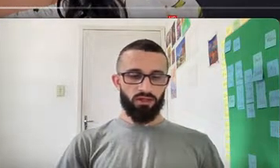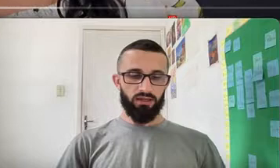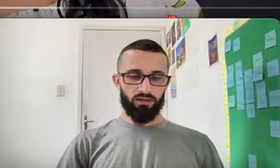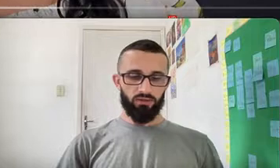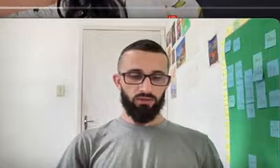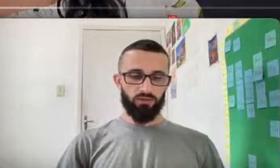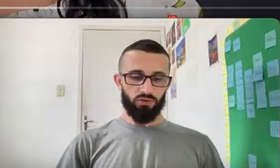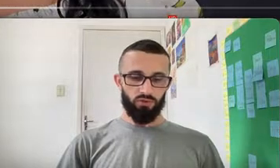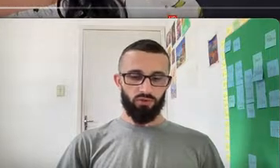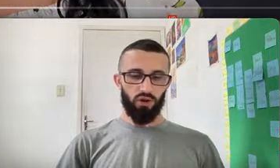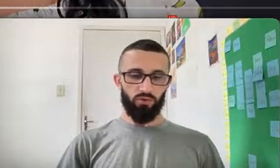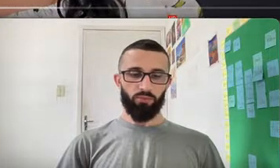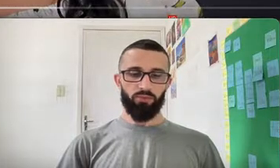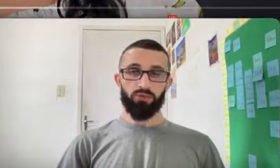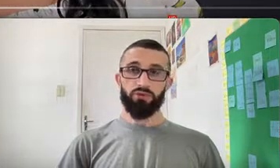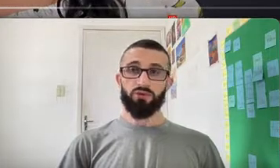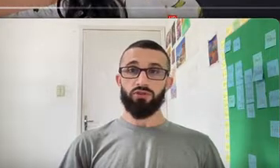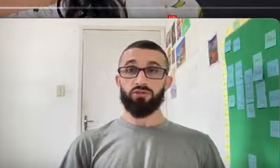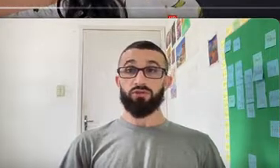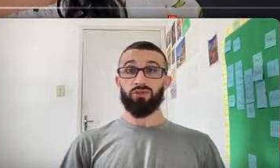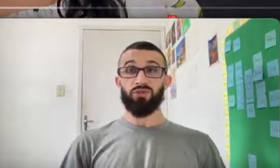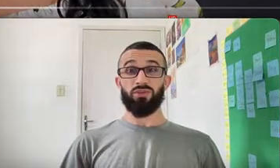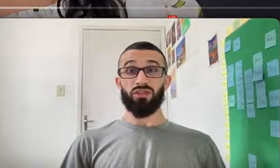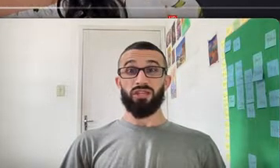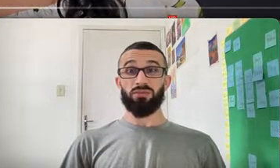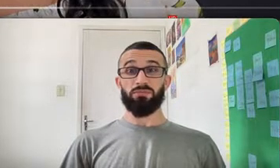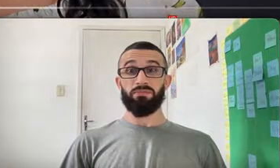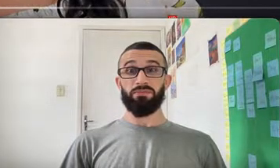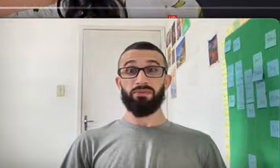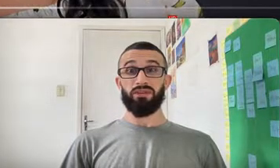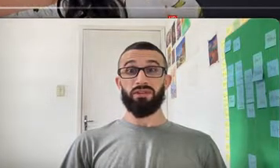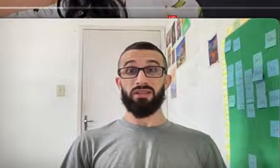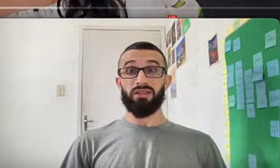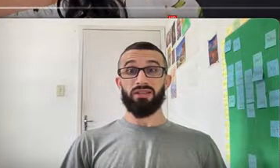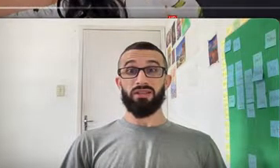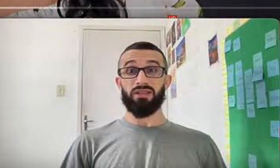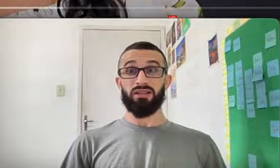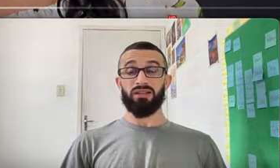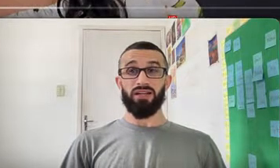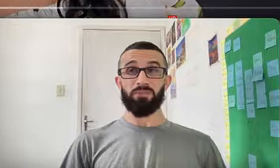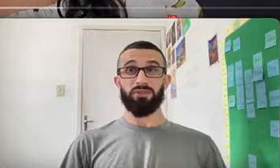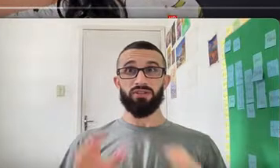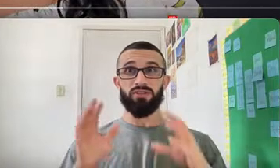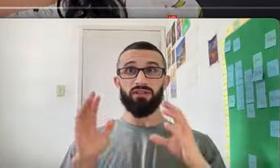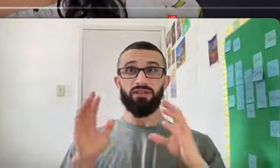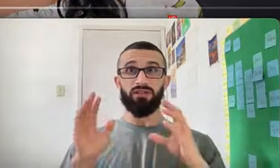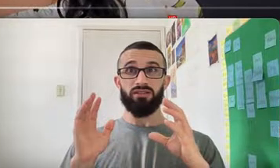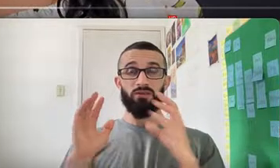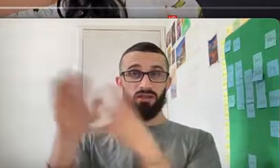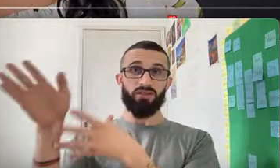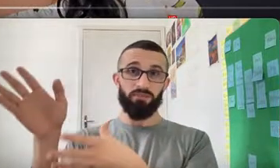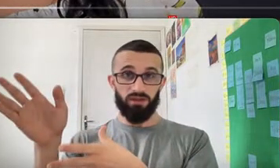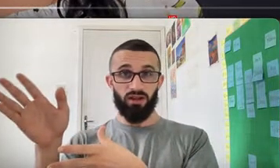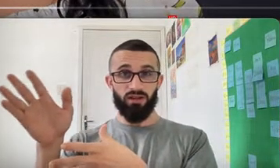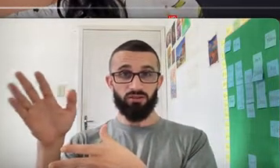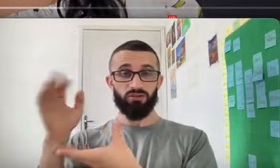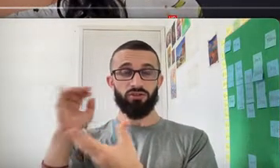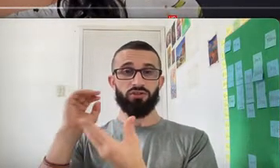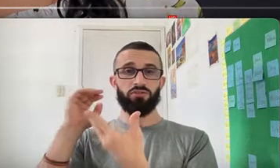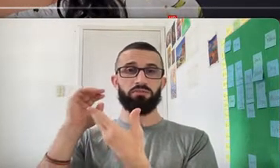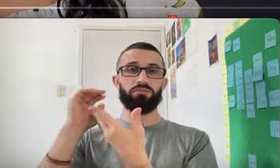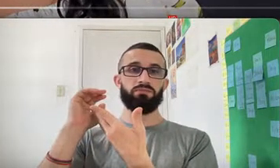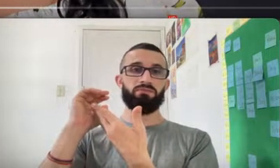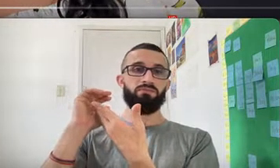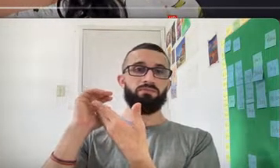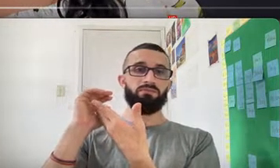Guardar Os Copos To Keep The Cups Where They Belong